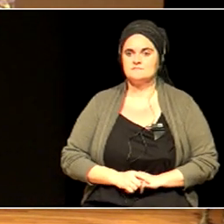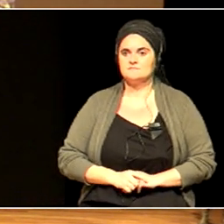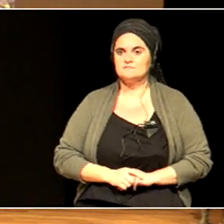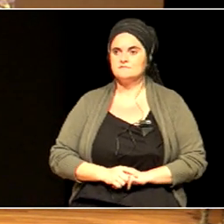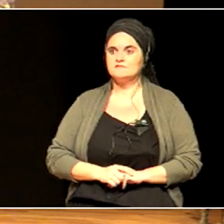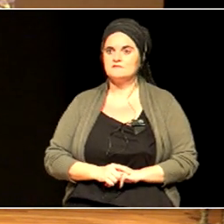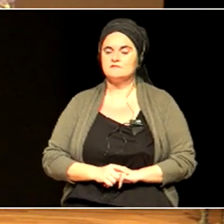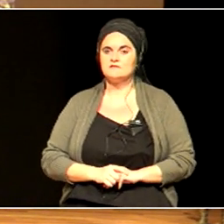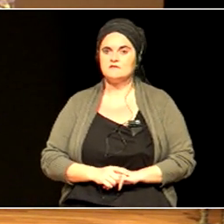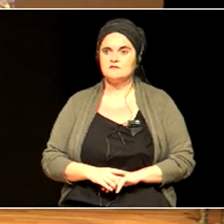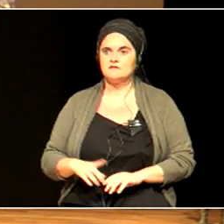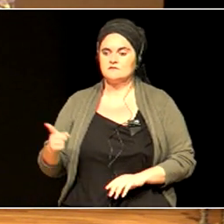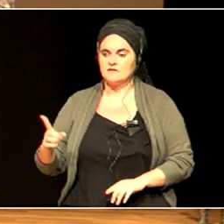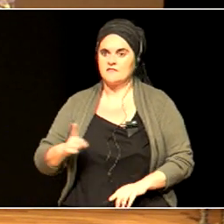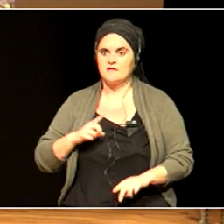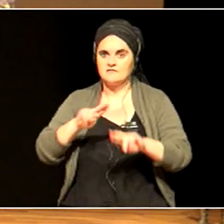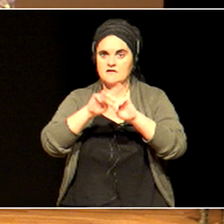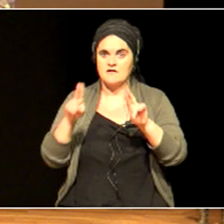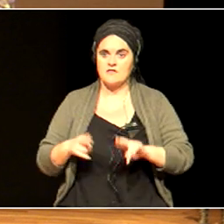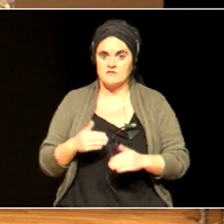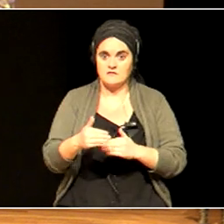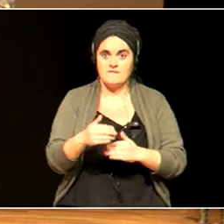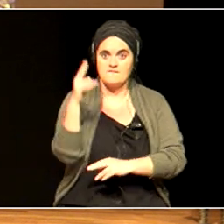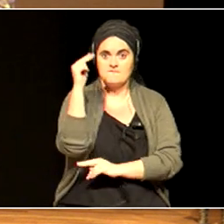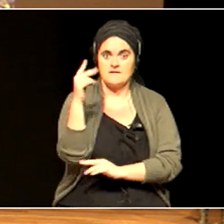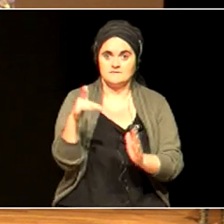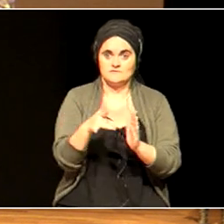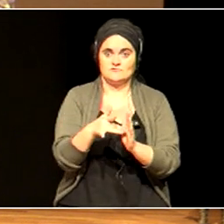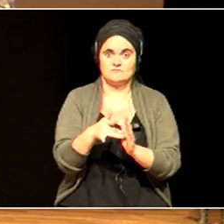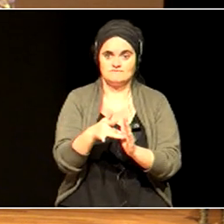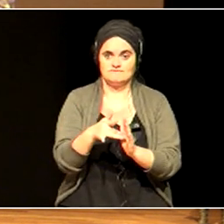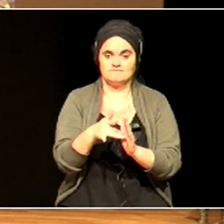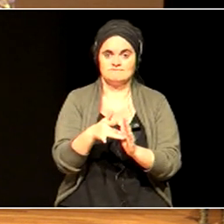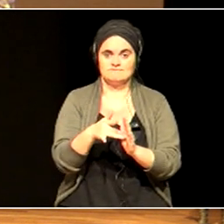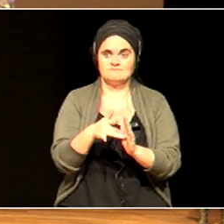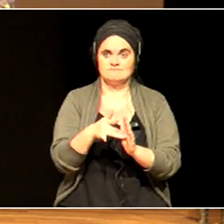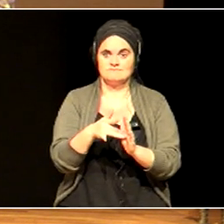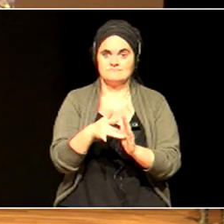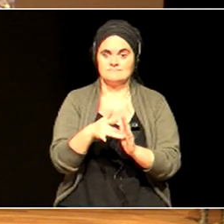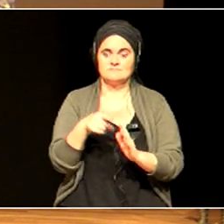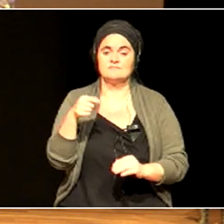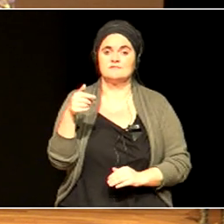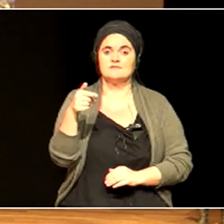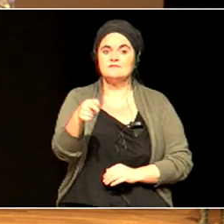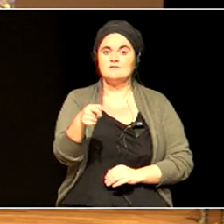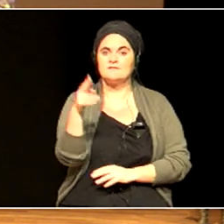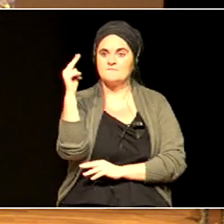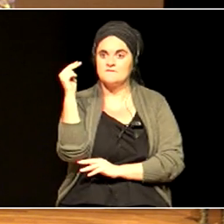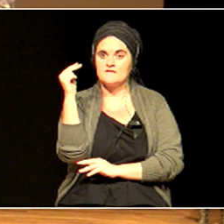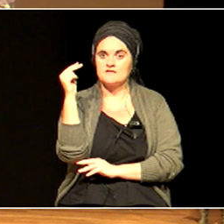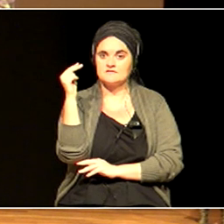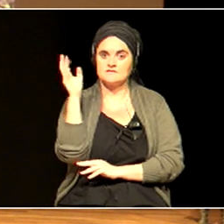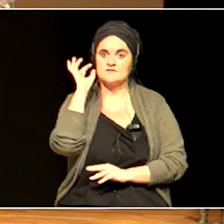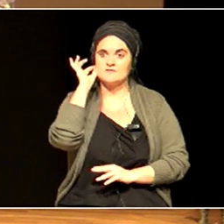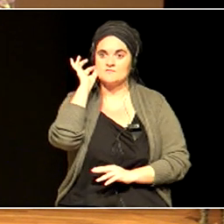on Friday. And on Friday, women are being called on to have a strike, a carer's